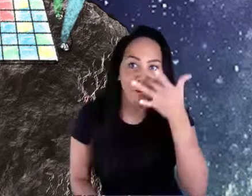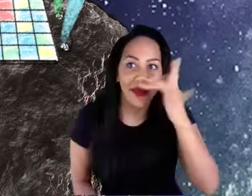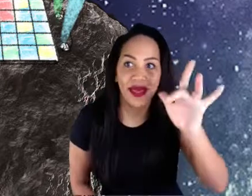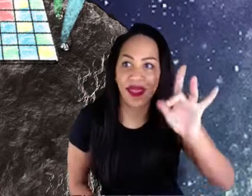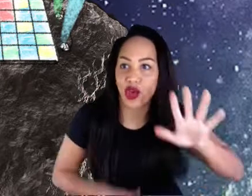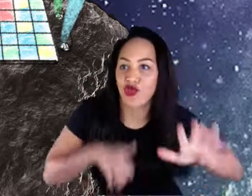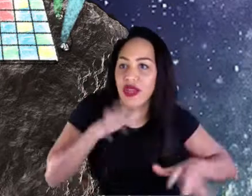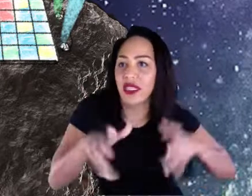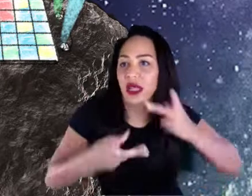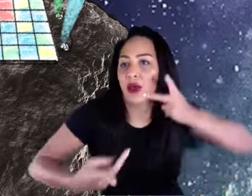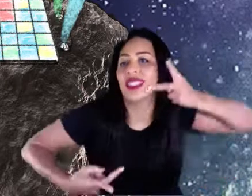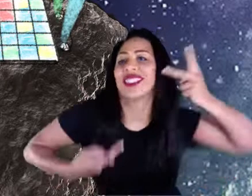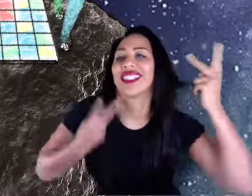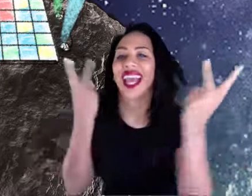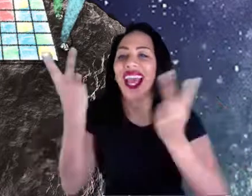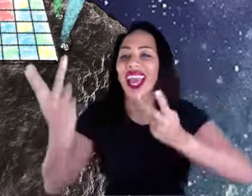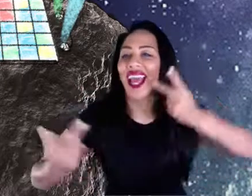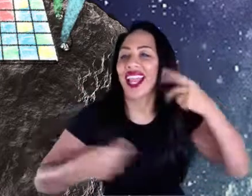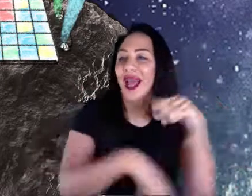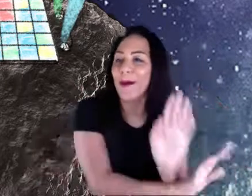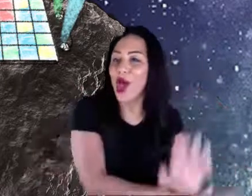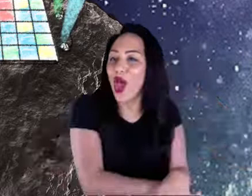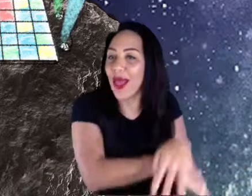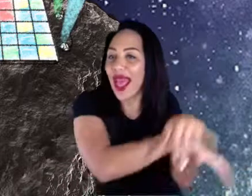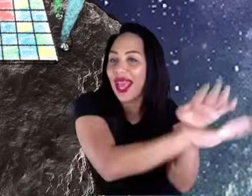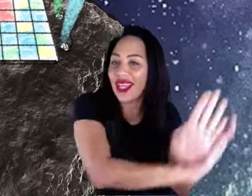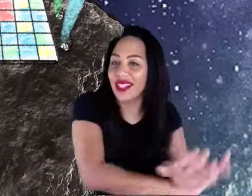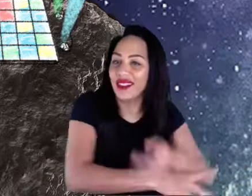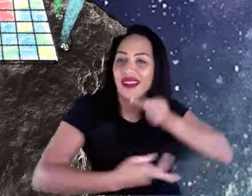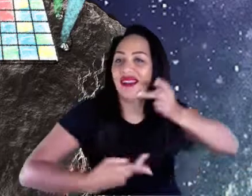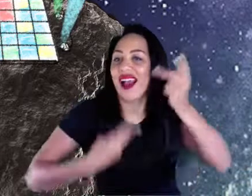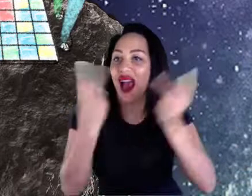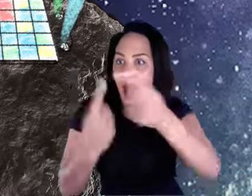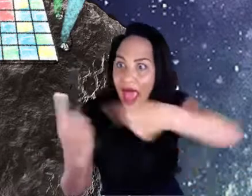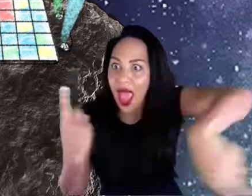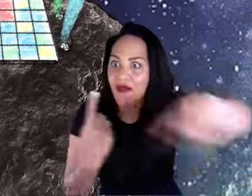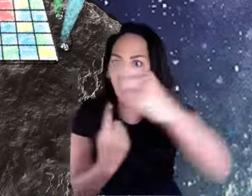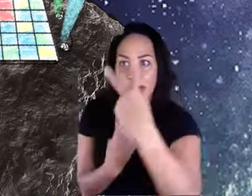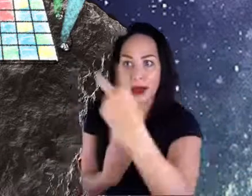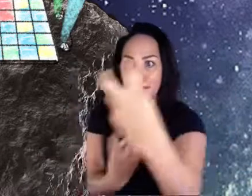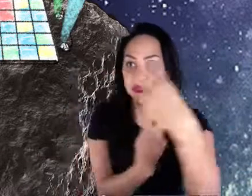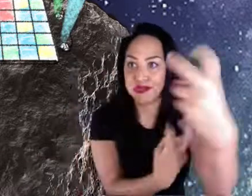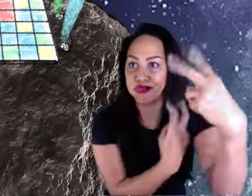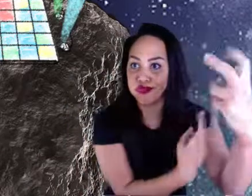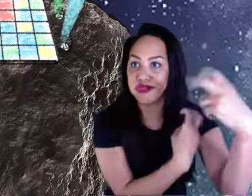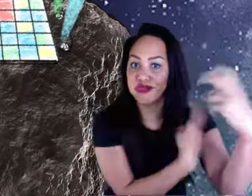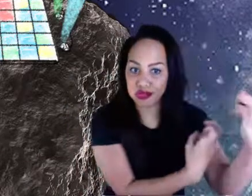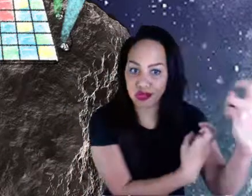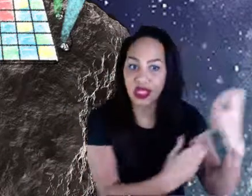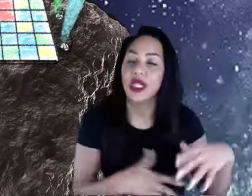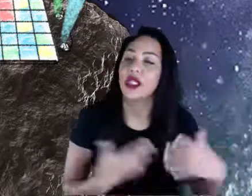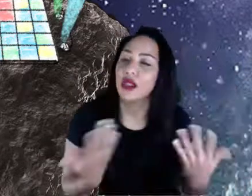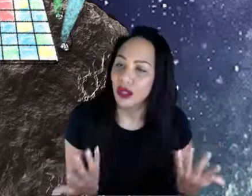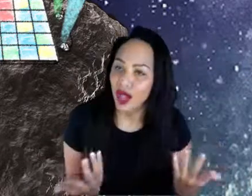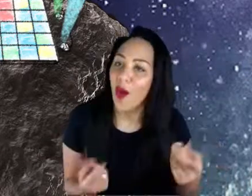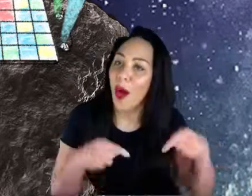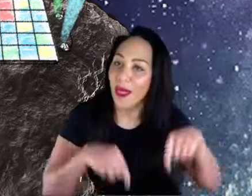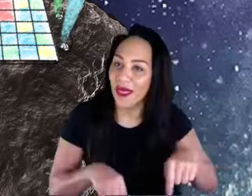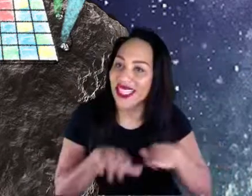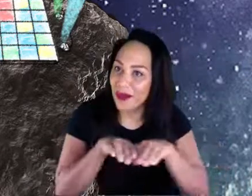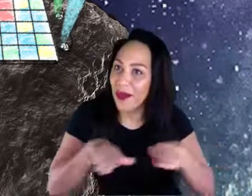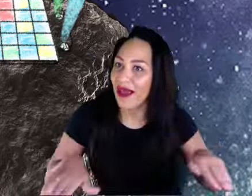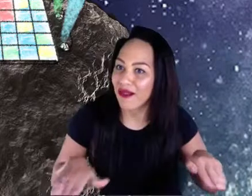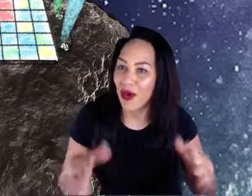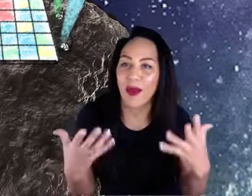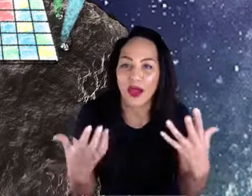see them. But it's great because on this platform, you're able to have these really great intimate like